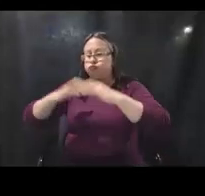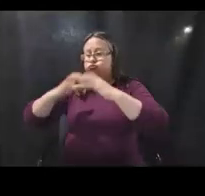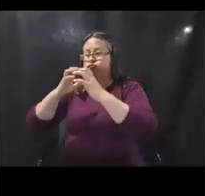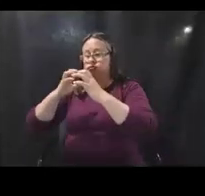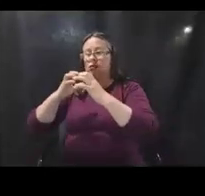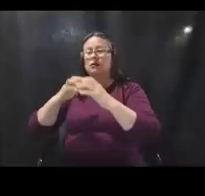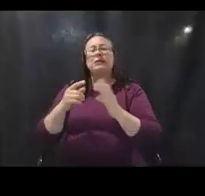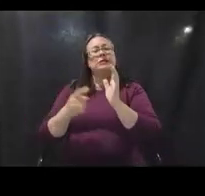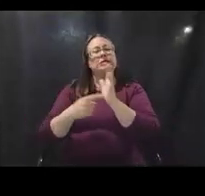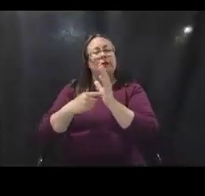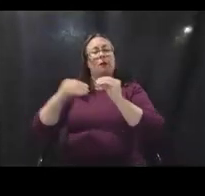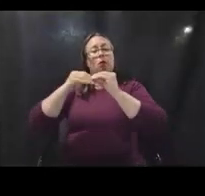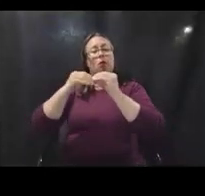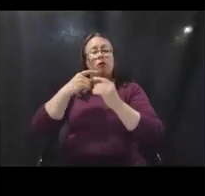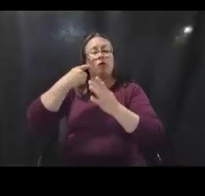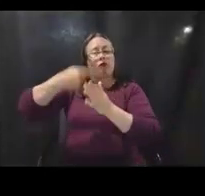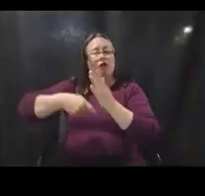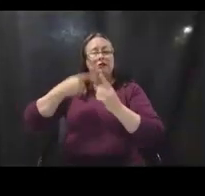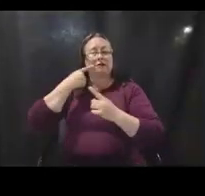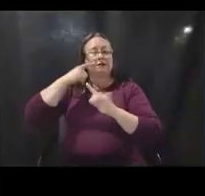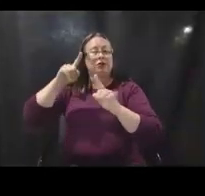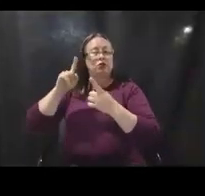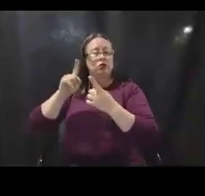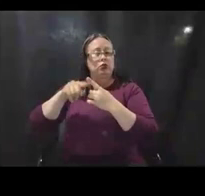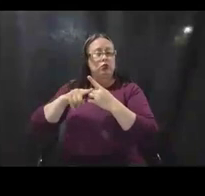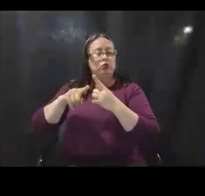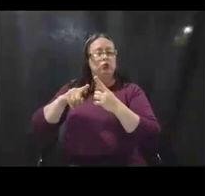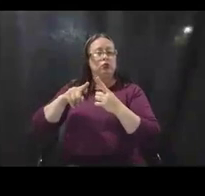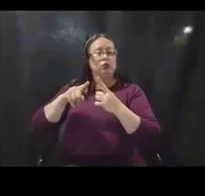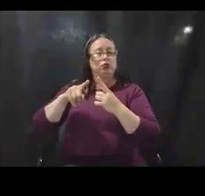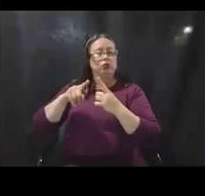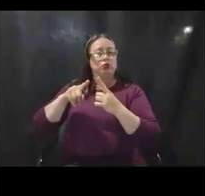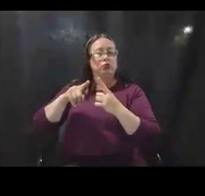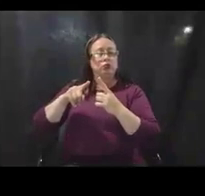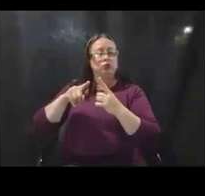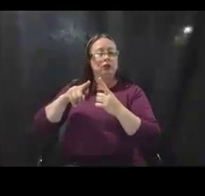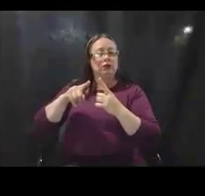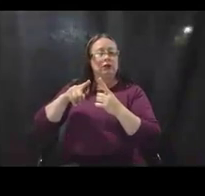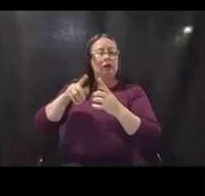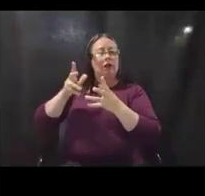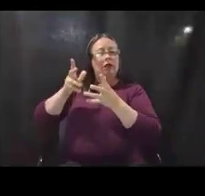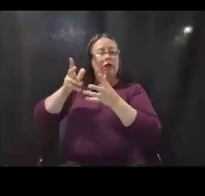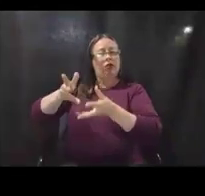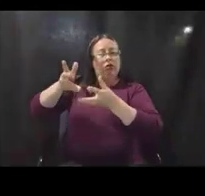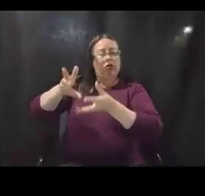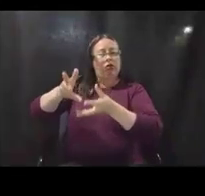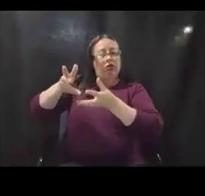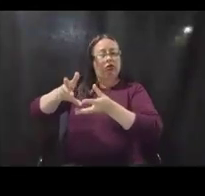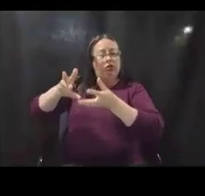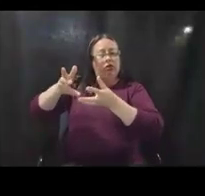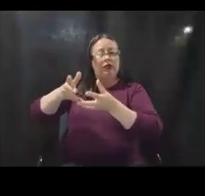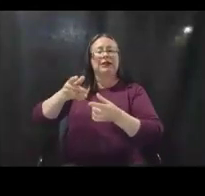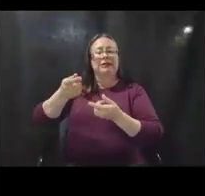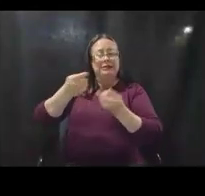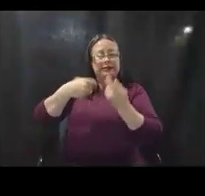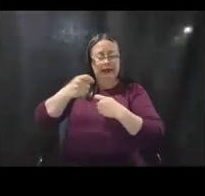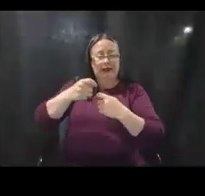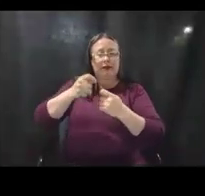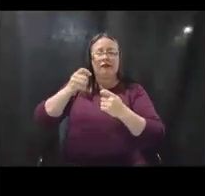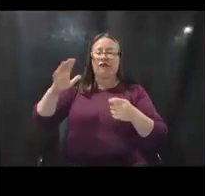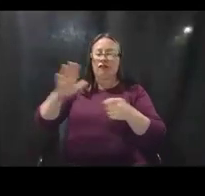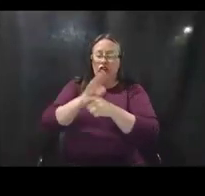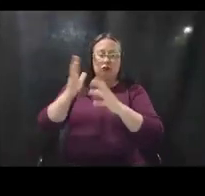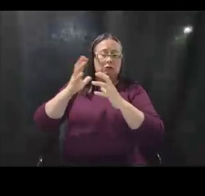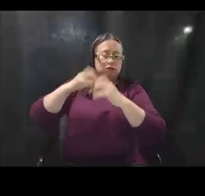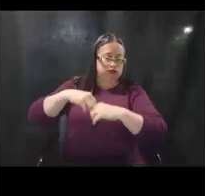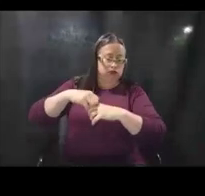actually more cost effective to sort of mothball the temporary facility instead of completely demobilizing it, that makes